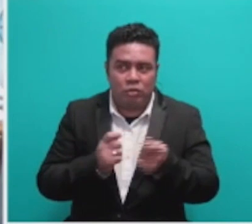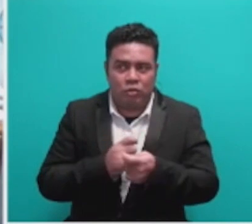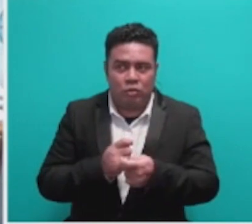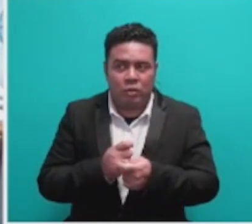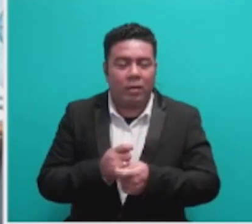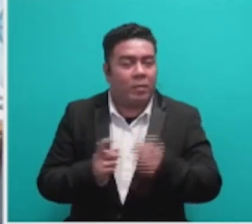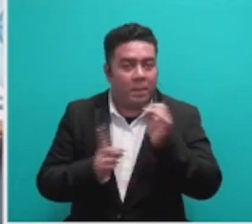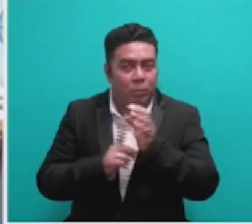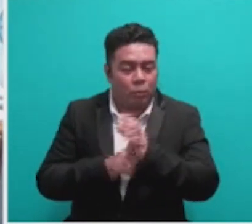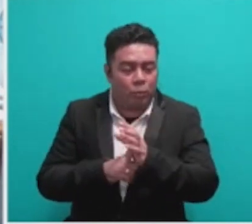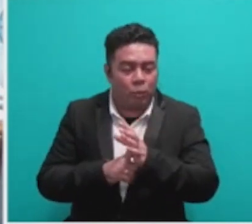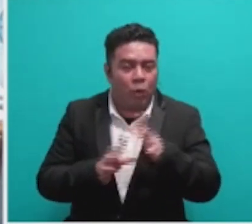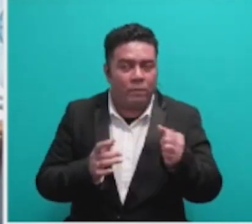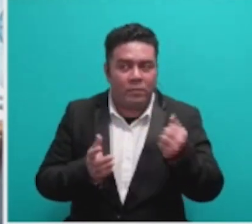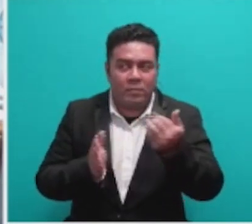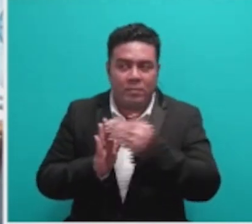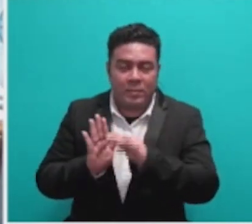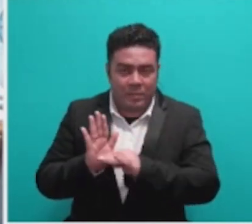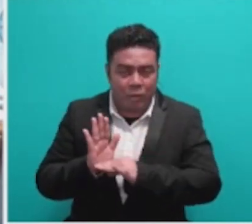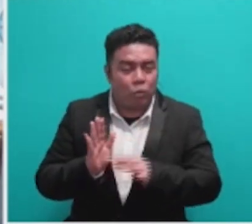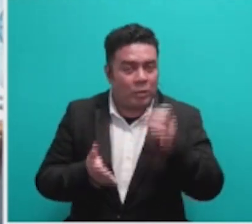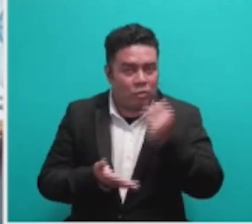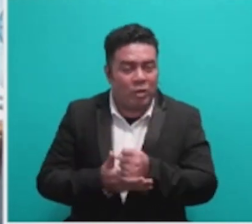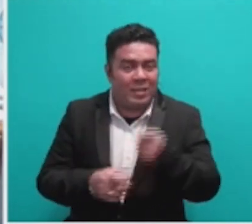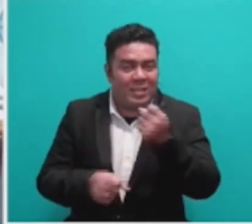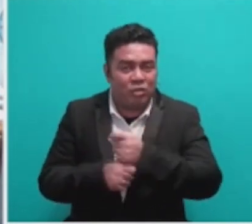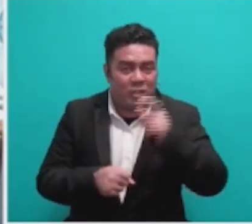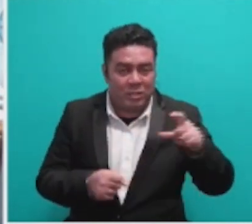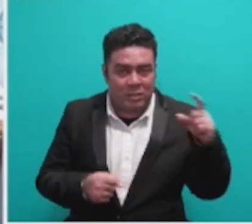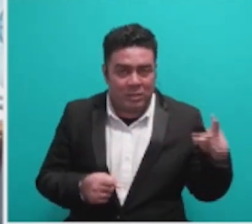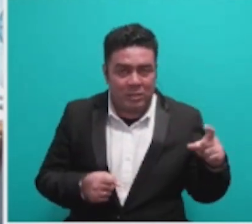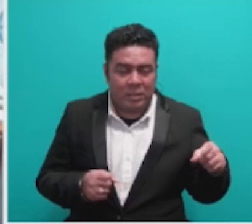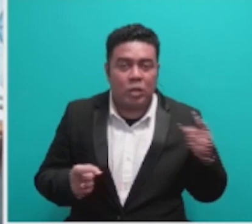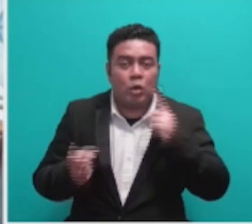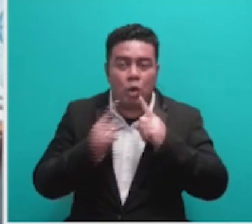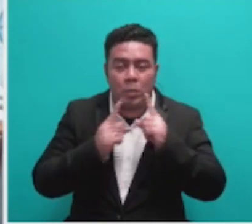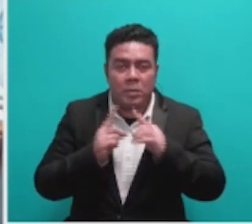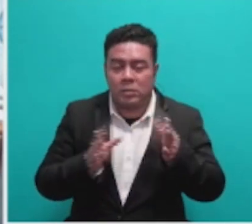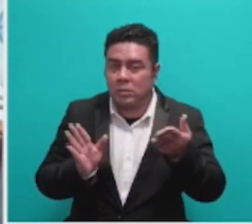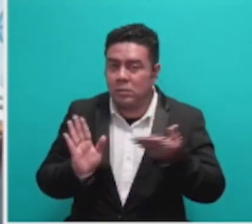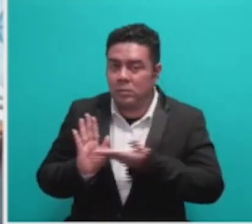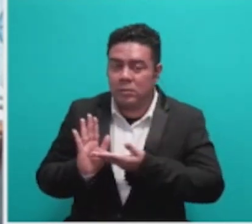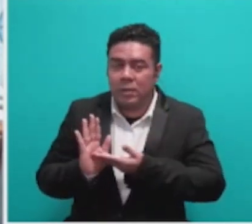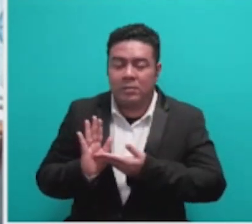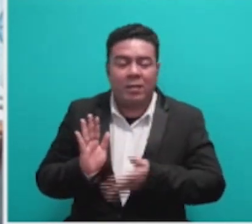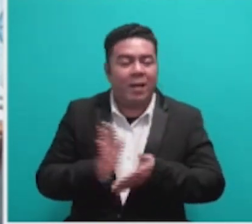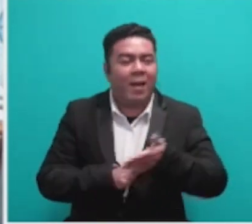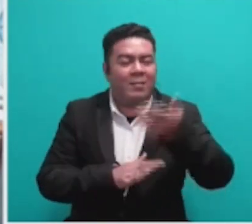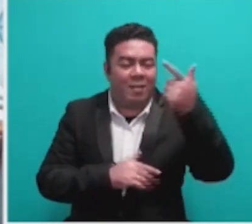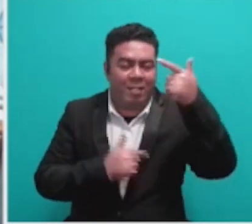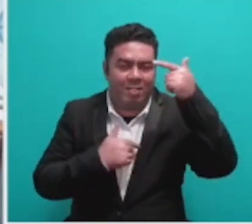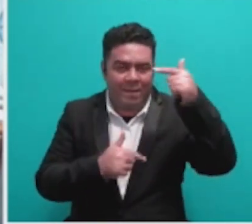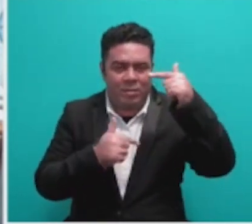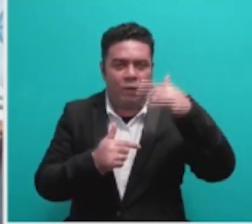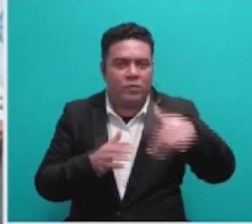essence of the intention to ensure that the GCC comments are considered at the highest level